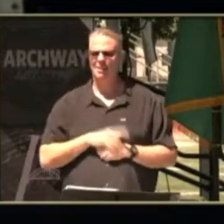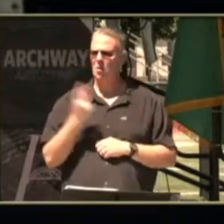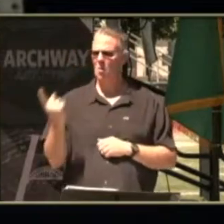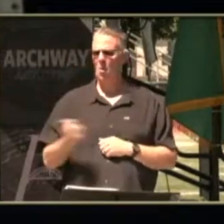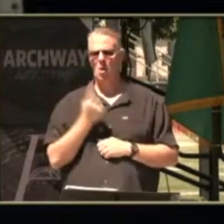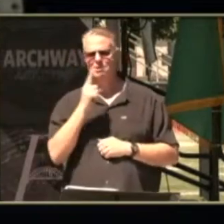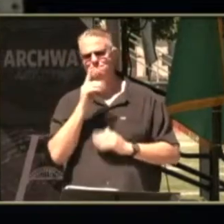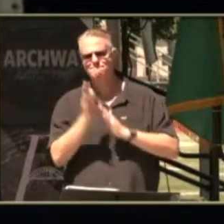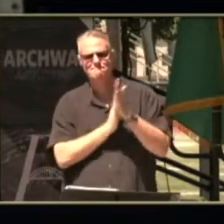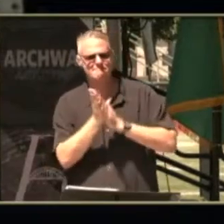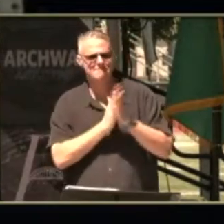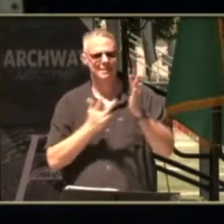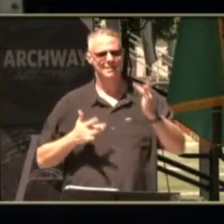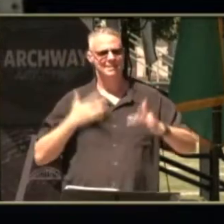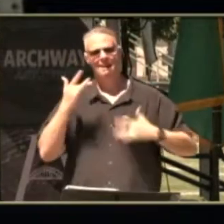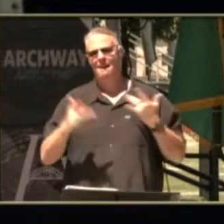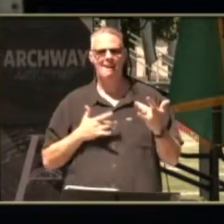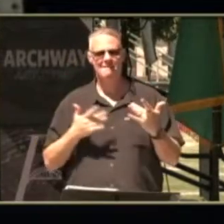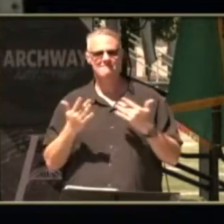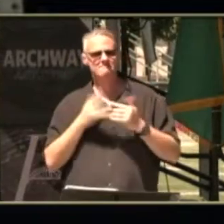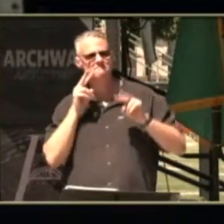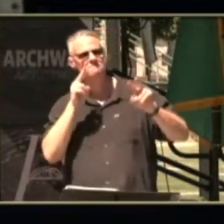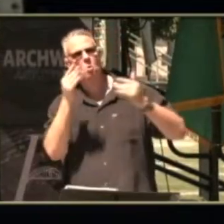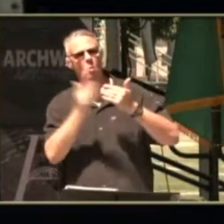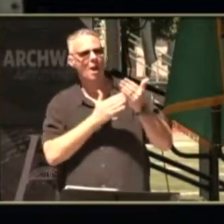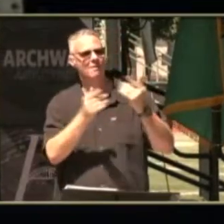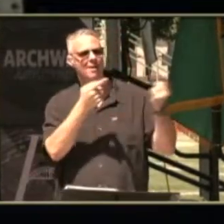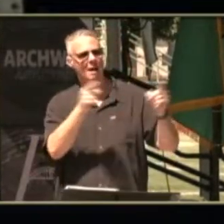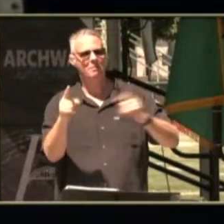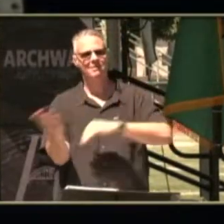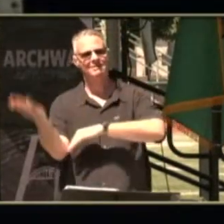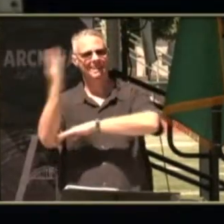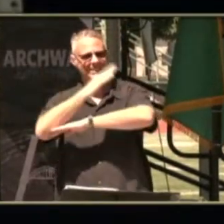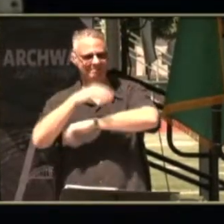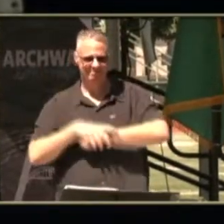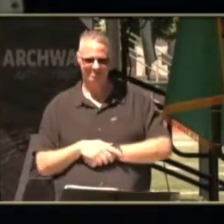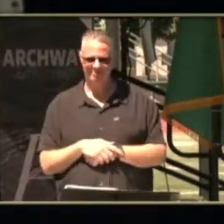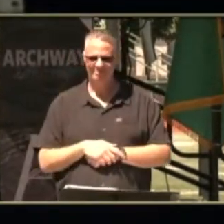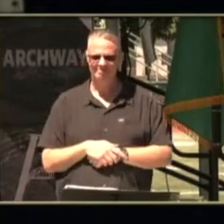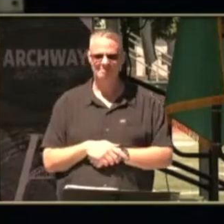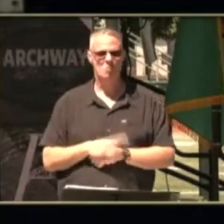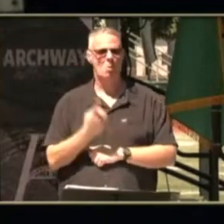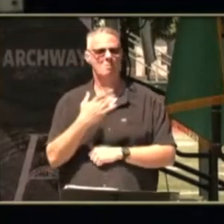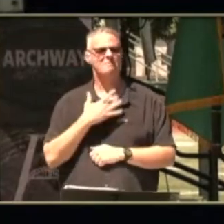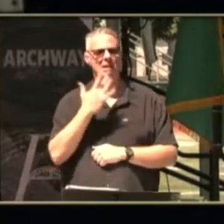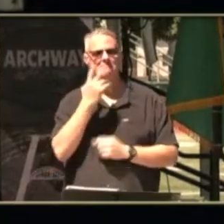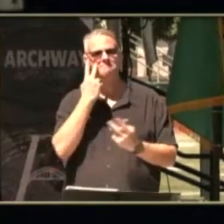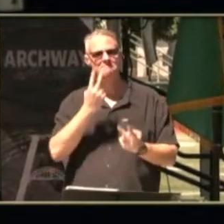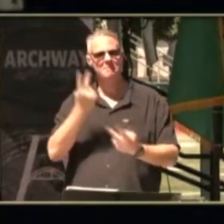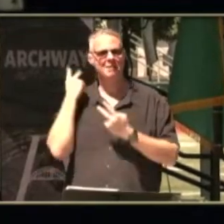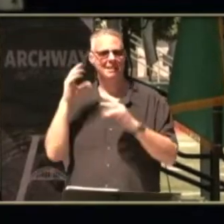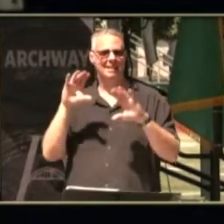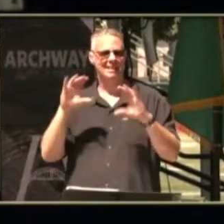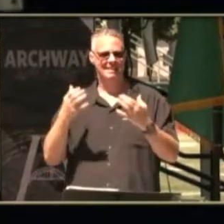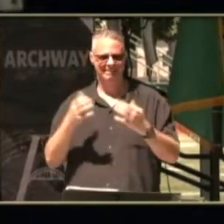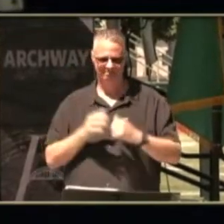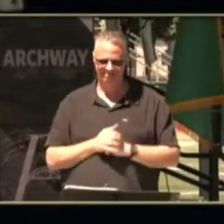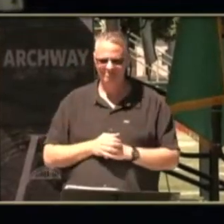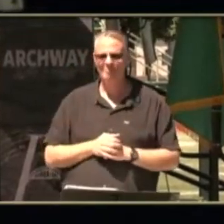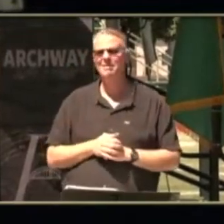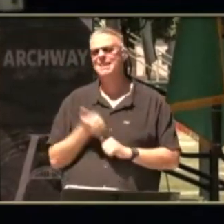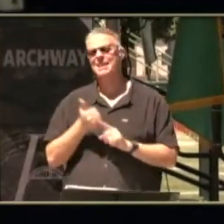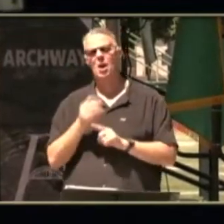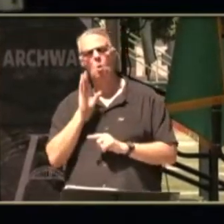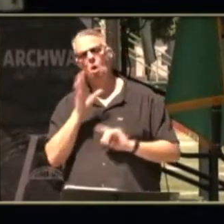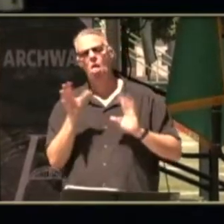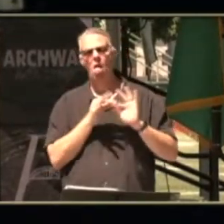excited about whatever the day holds some of my favorite memories of having him in class is when he would share